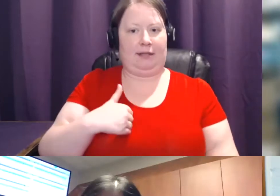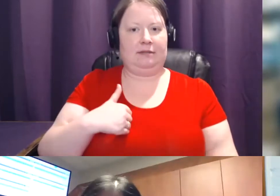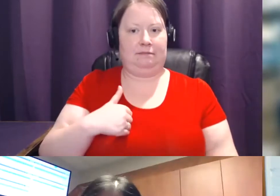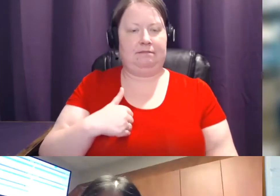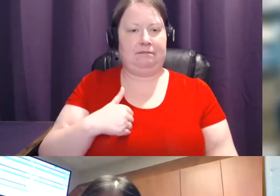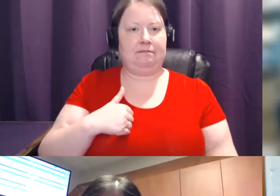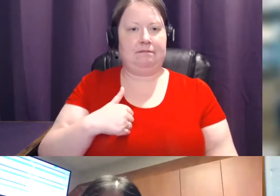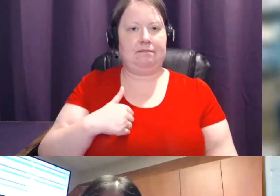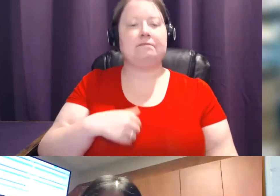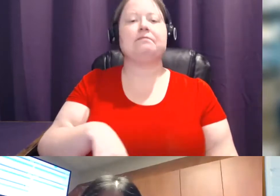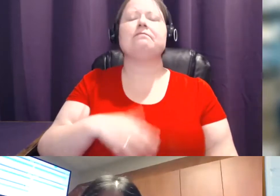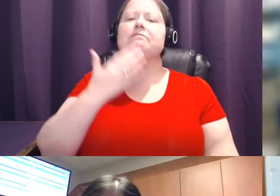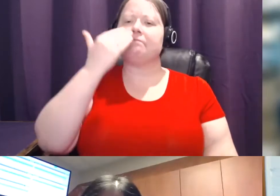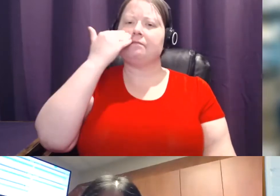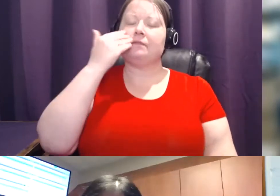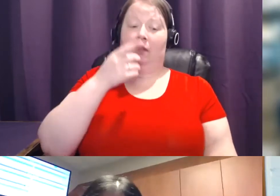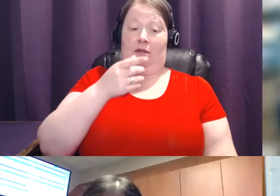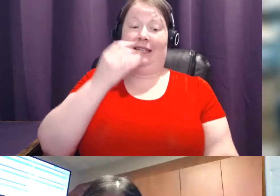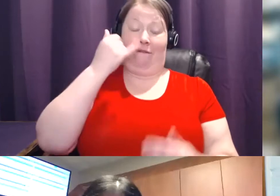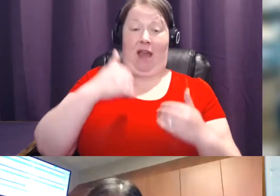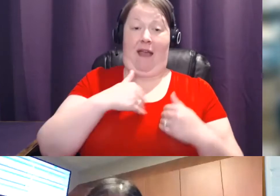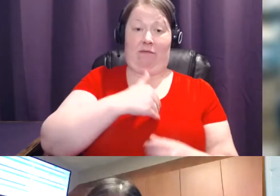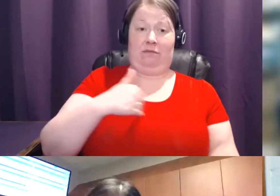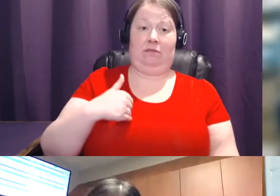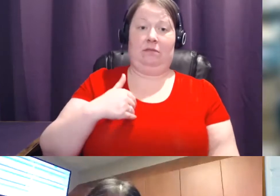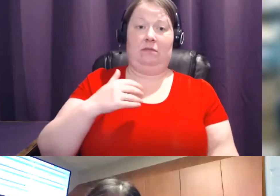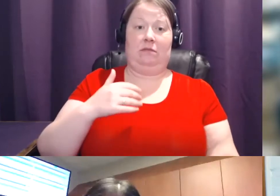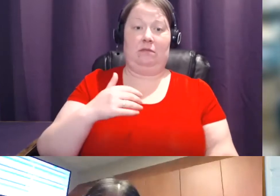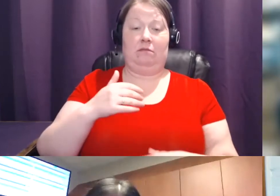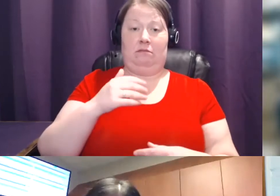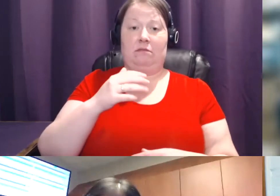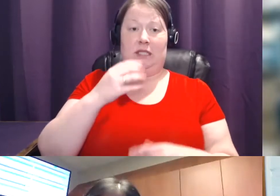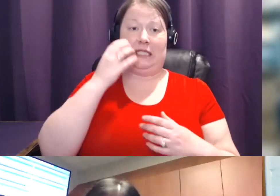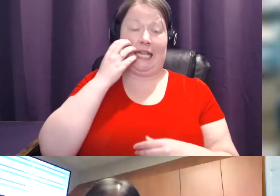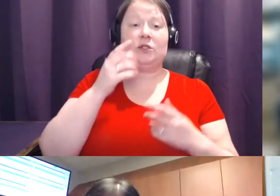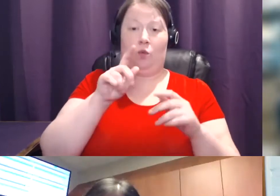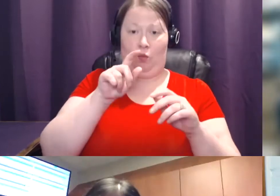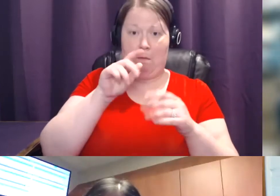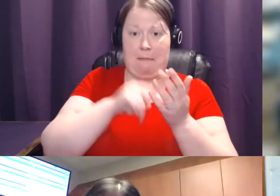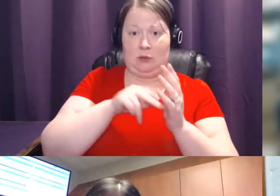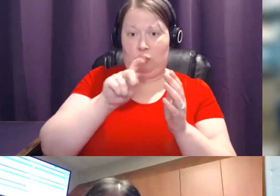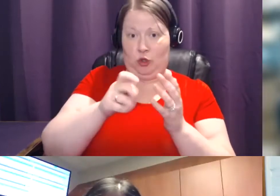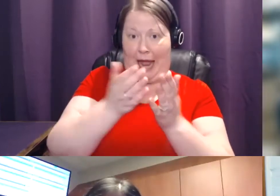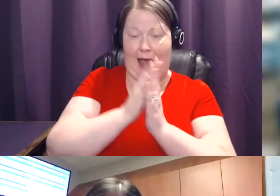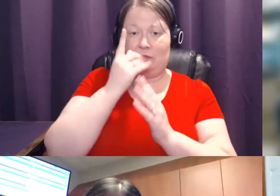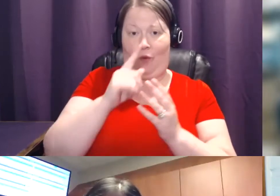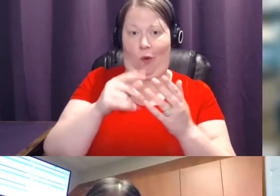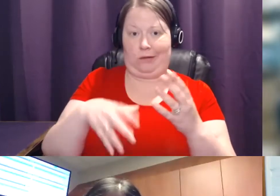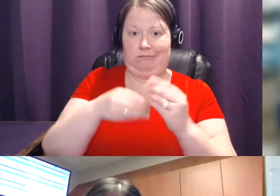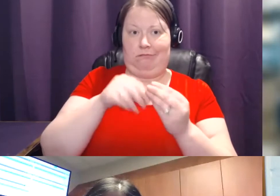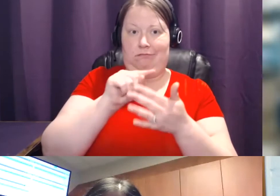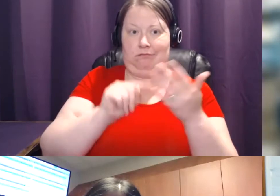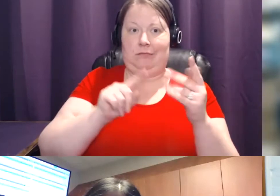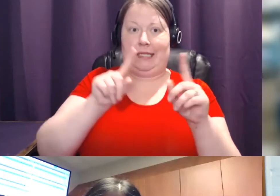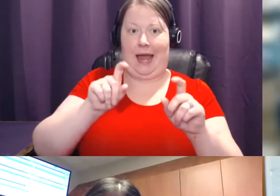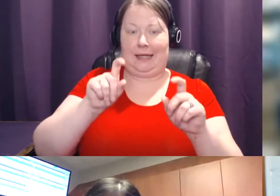dense breasts should require us to ask for those additional tests, as we talked about. When or if for either one of you who wants to jump in on this